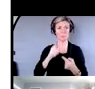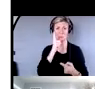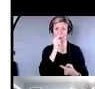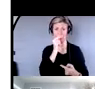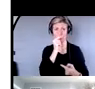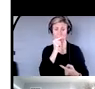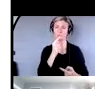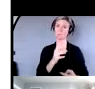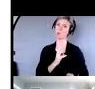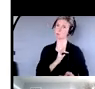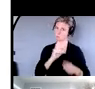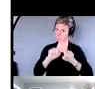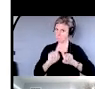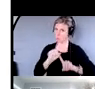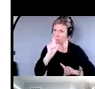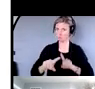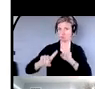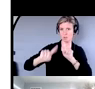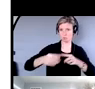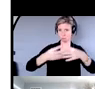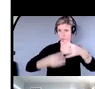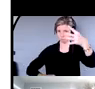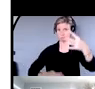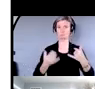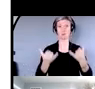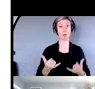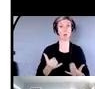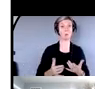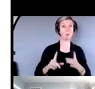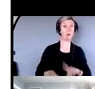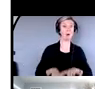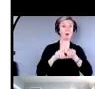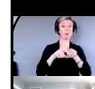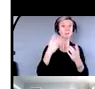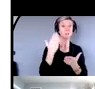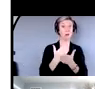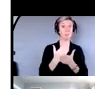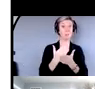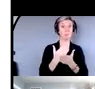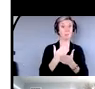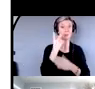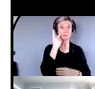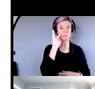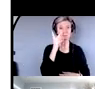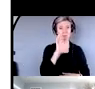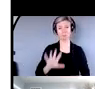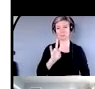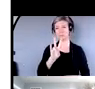So I'm just going to stop the poll. think we have about 70 people that presented or that responded.